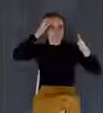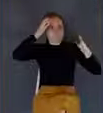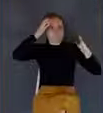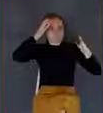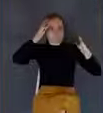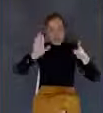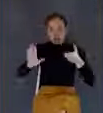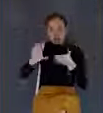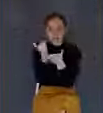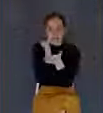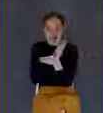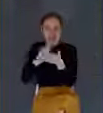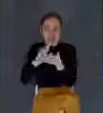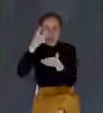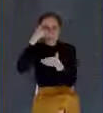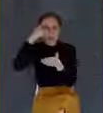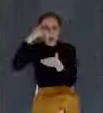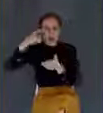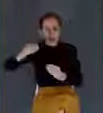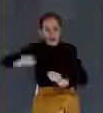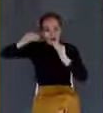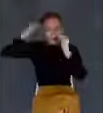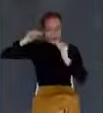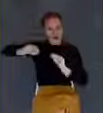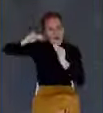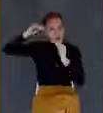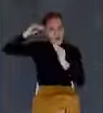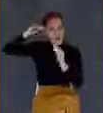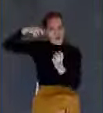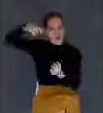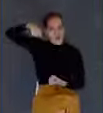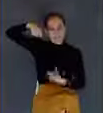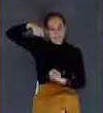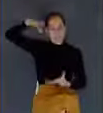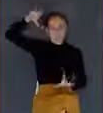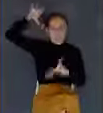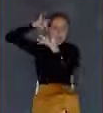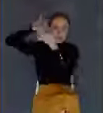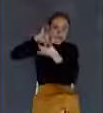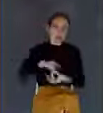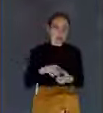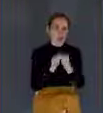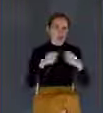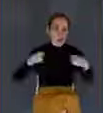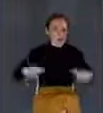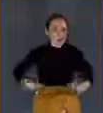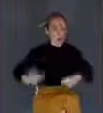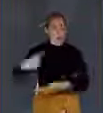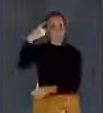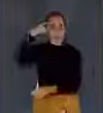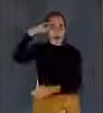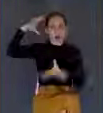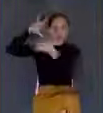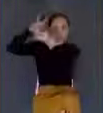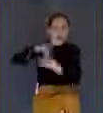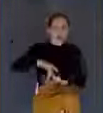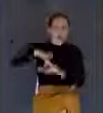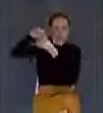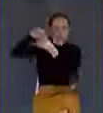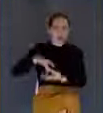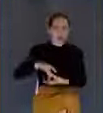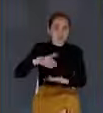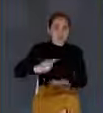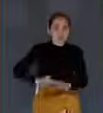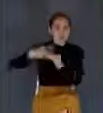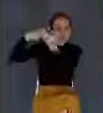mind. And we would see glimpses of the omniscience of God in the person of Christ. There were times, however,